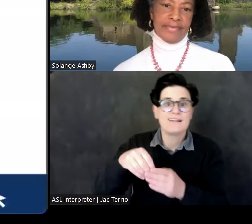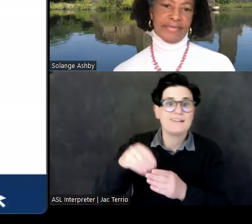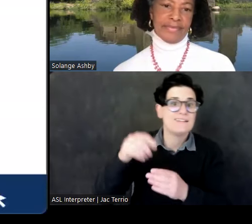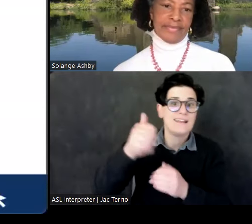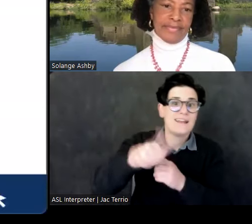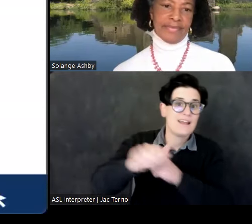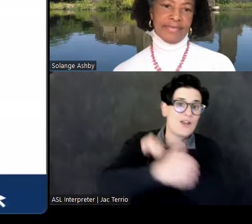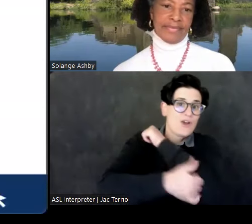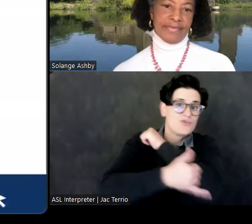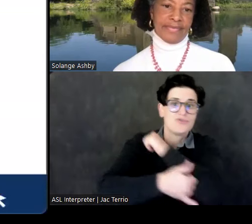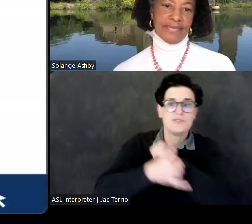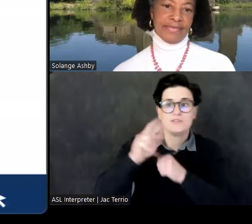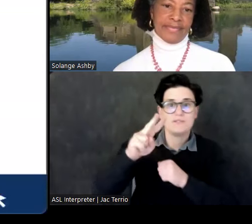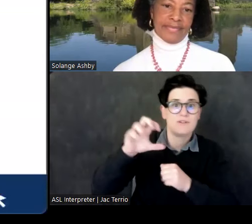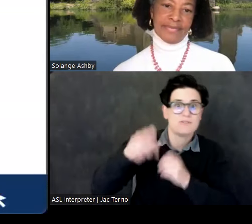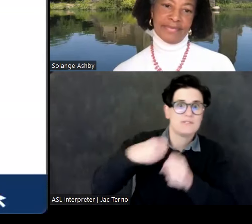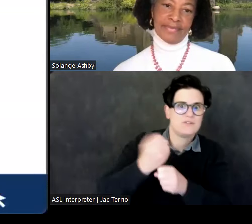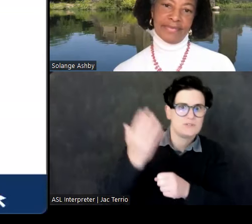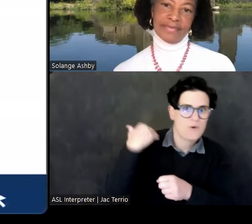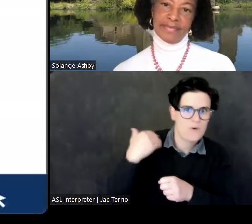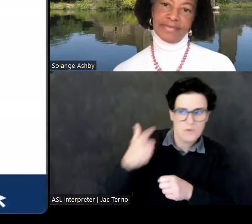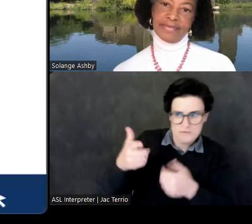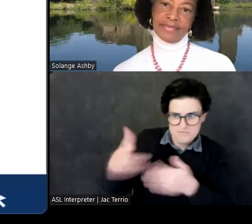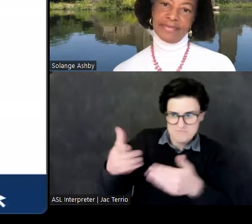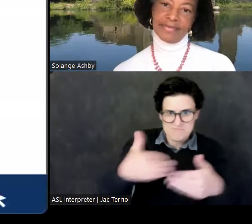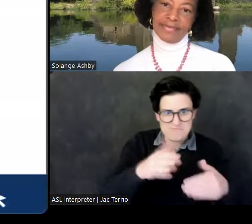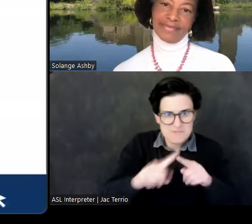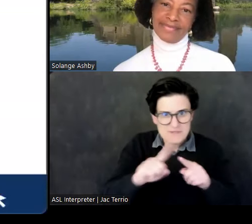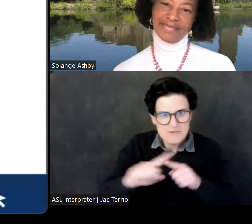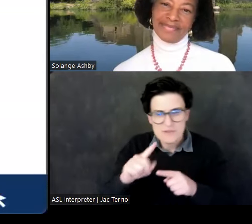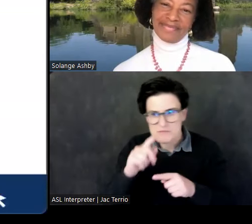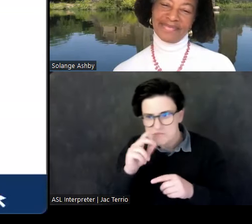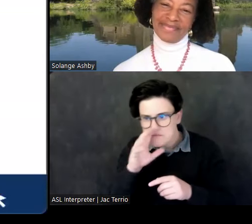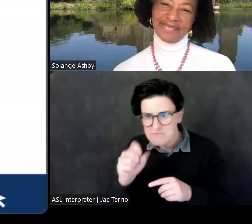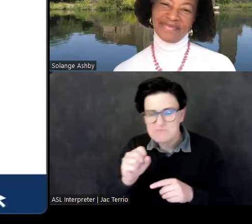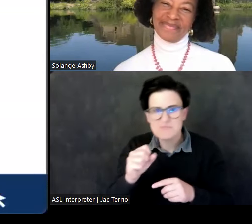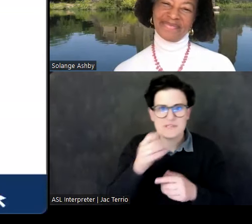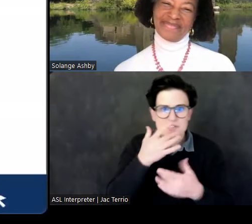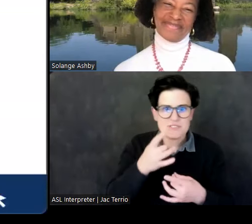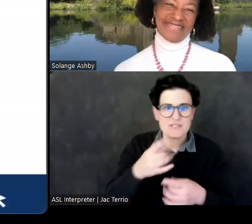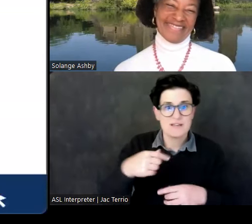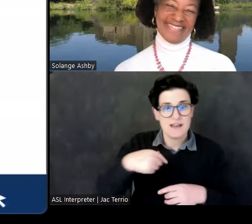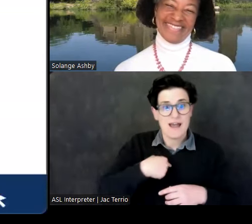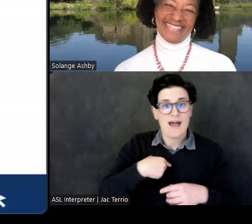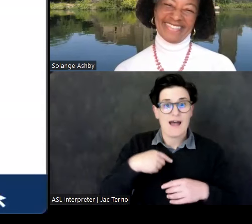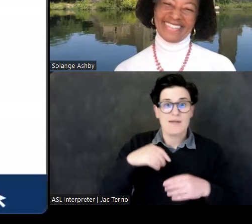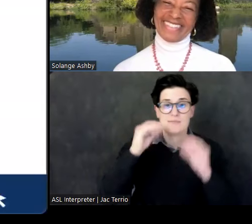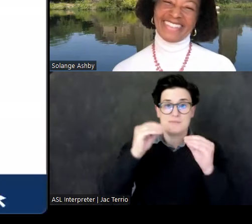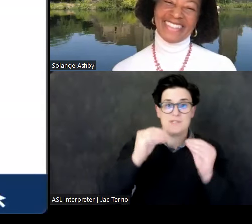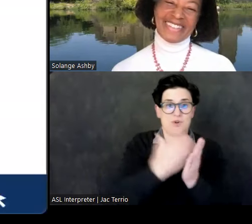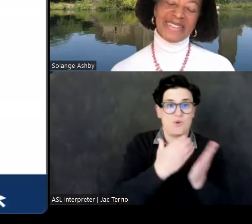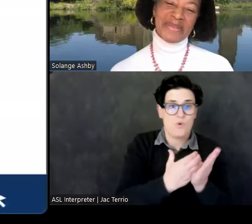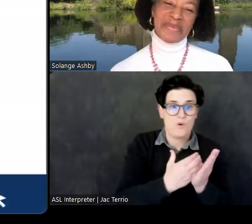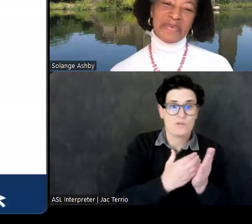This semester I happen to be teaching a course on Augustus in the African room, so it's really quite fitting.